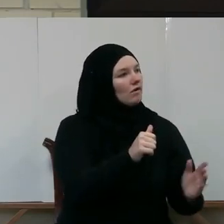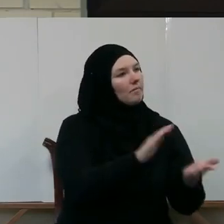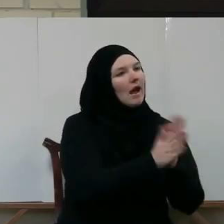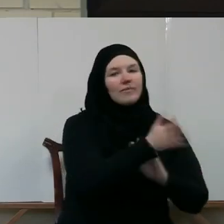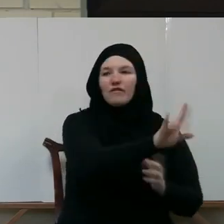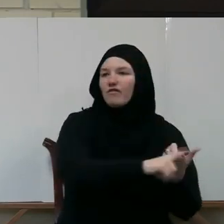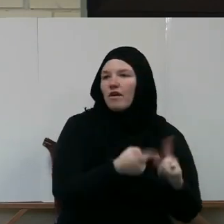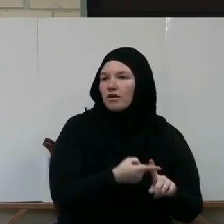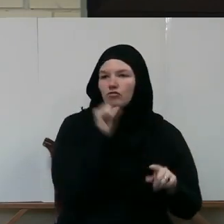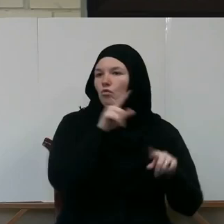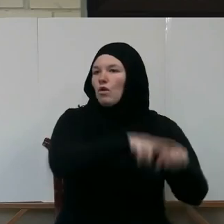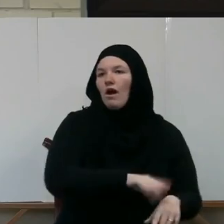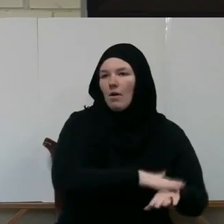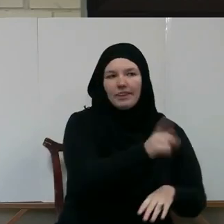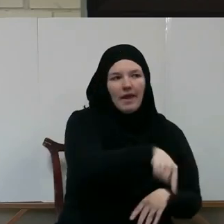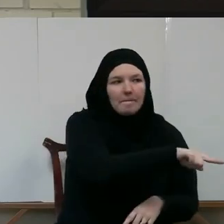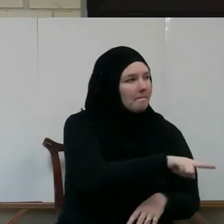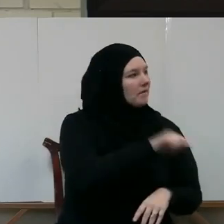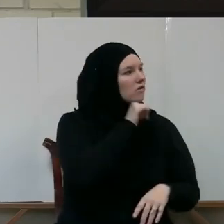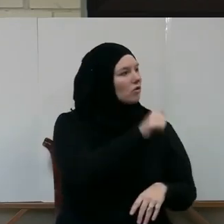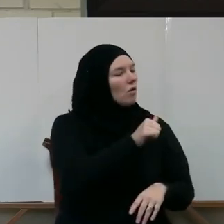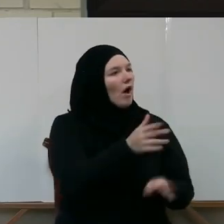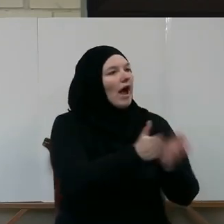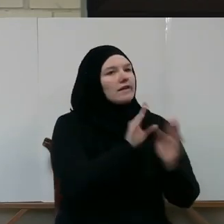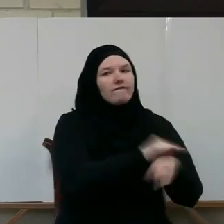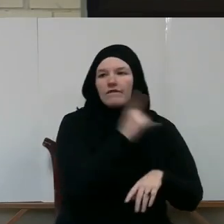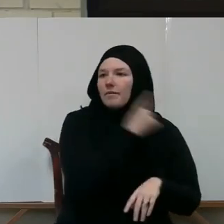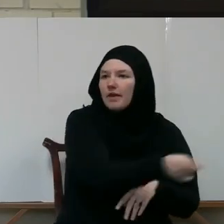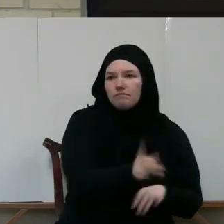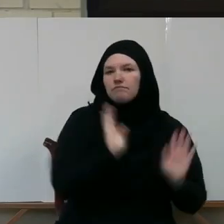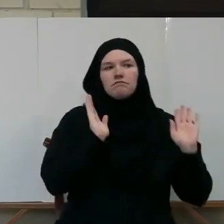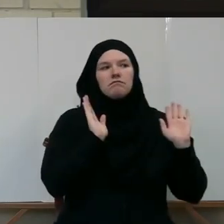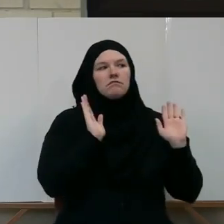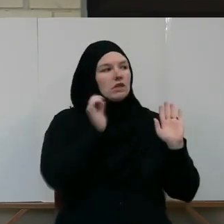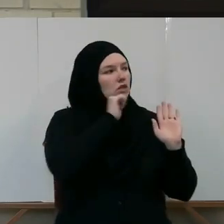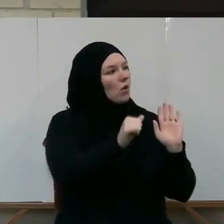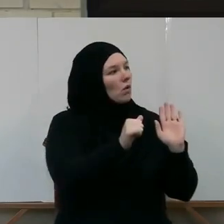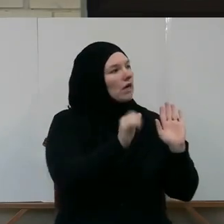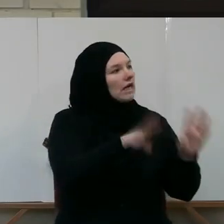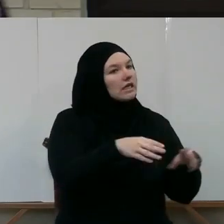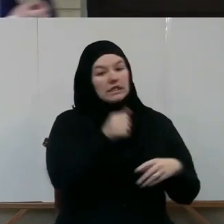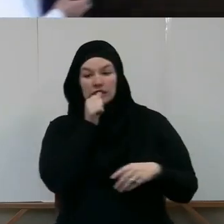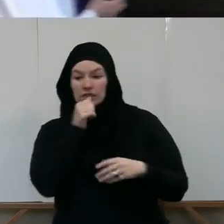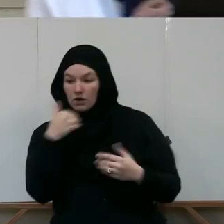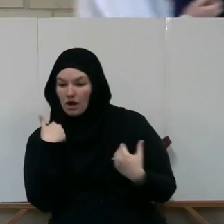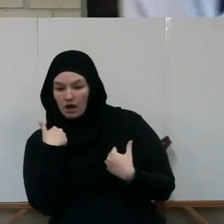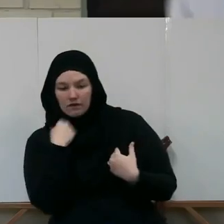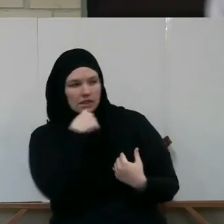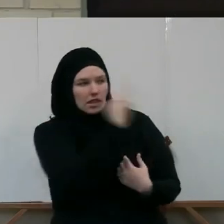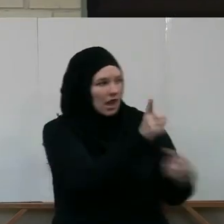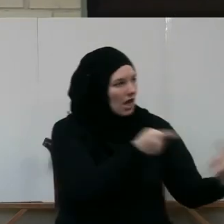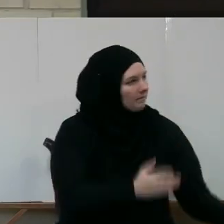Don't rely on them. Don't confide to them. Don't give them the secrets and the